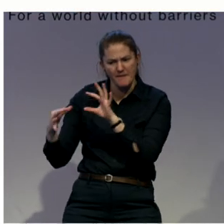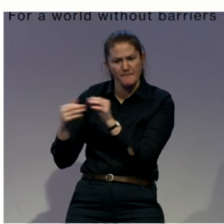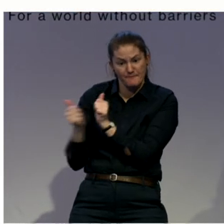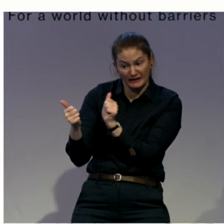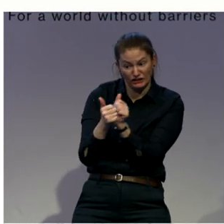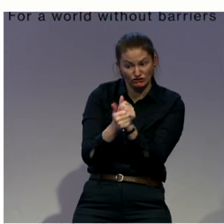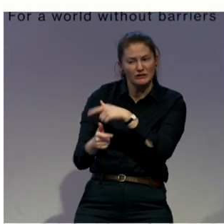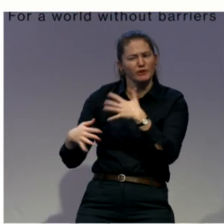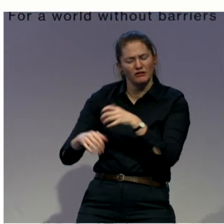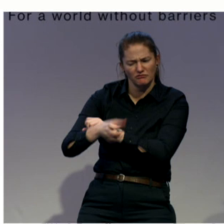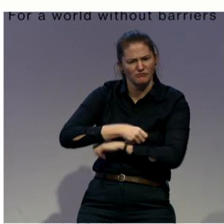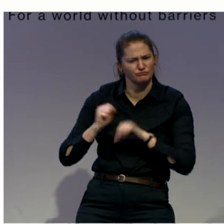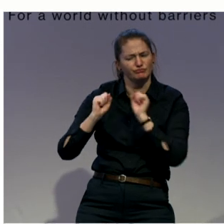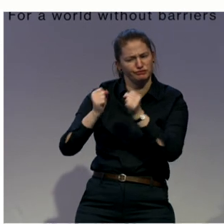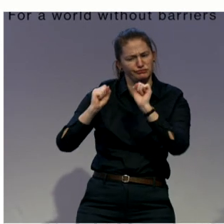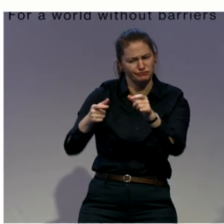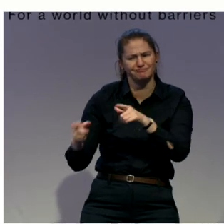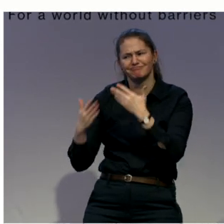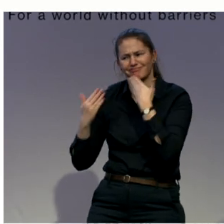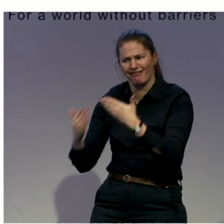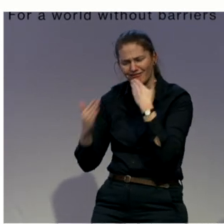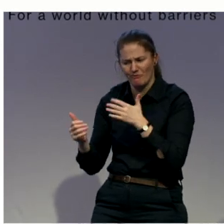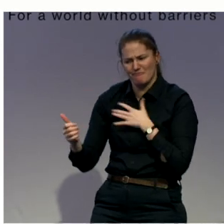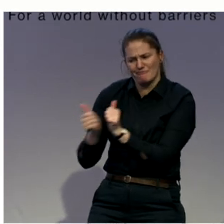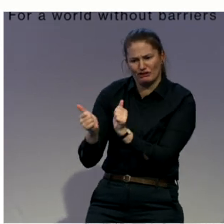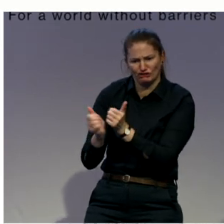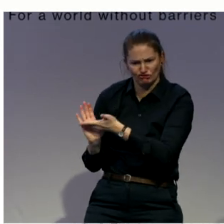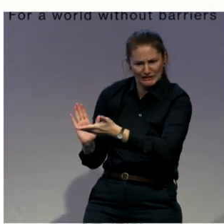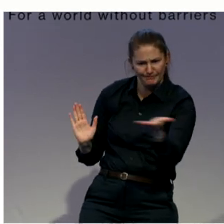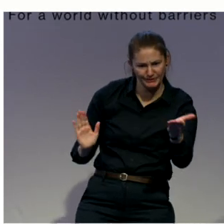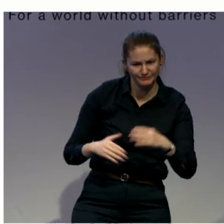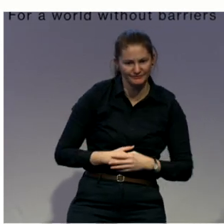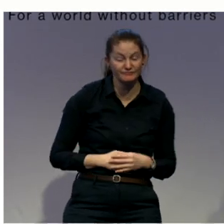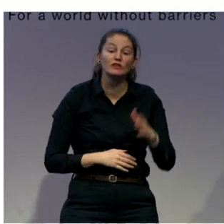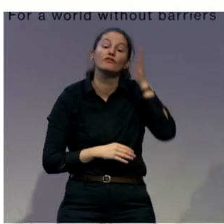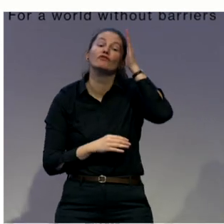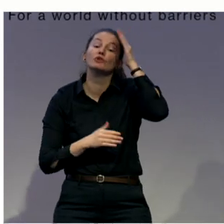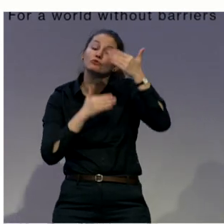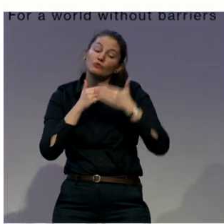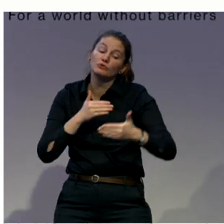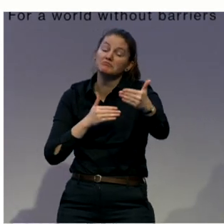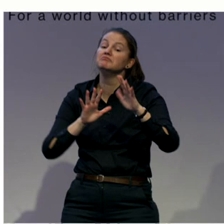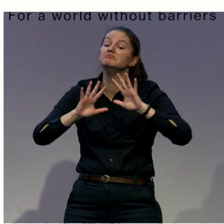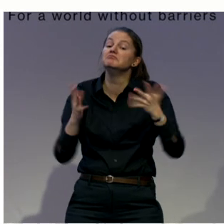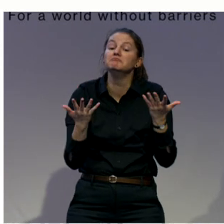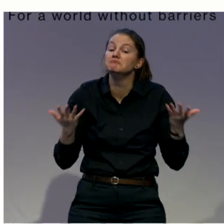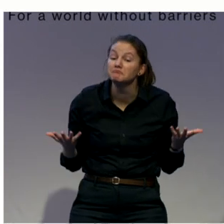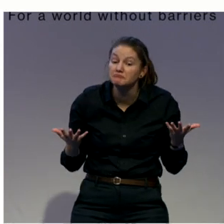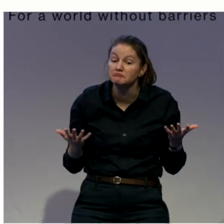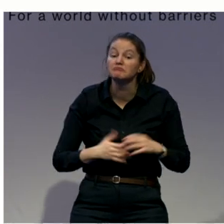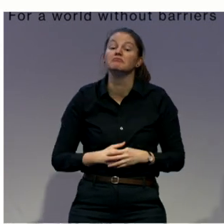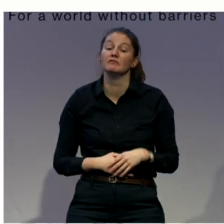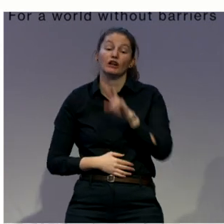So as far as next steps for Pathways to Justice, in 2019 we're looking to go to 10 additional sites